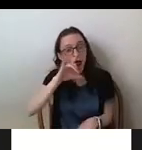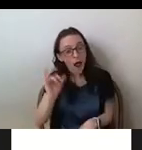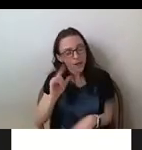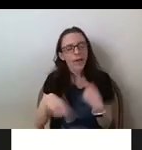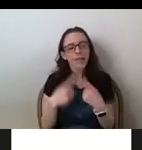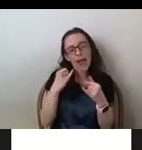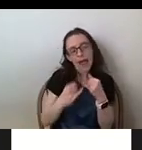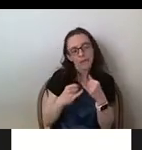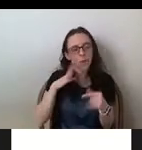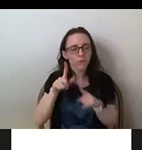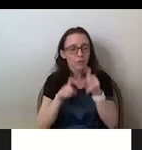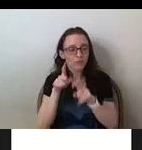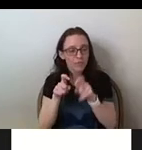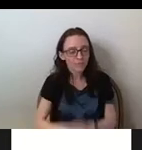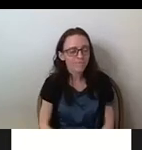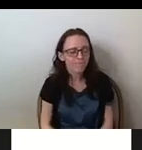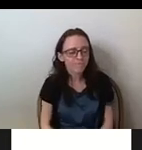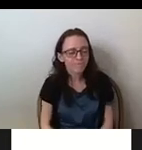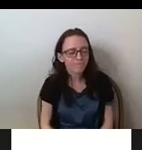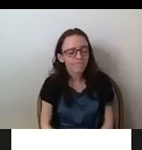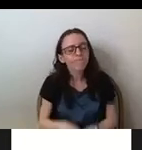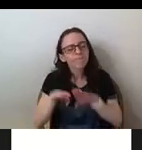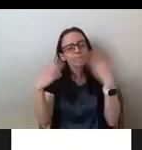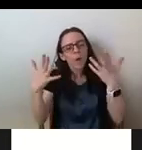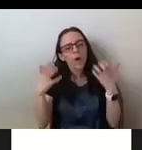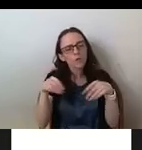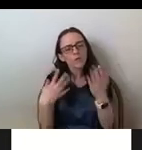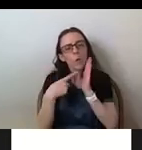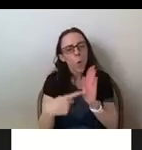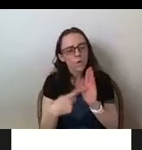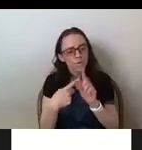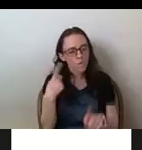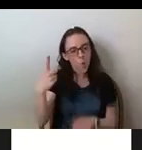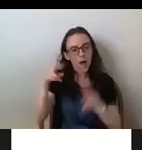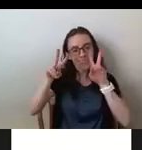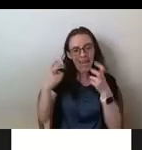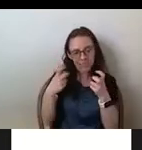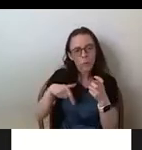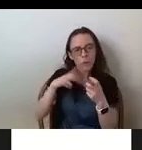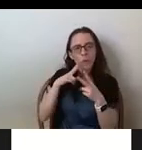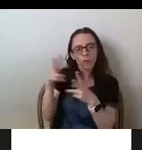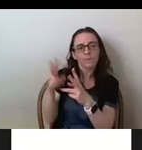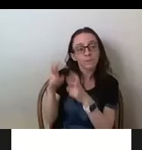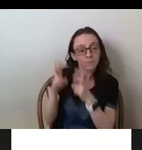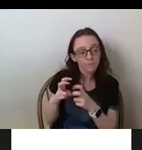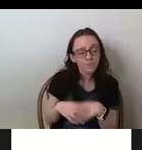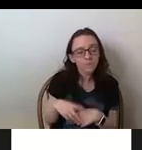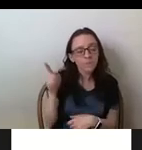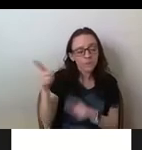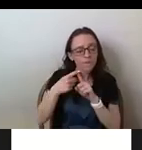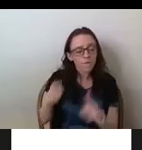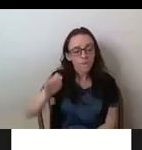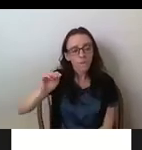So I wanted to start off by giving an example of a quote from one of the texts that we will be drawing from. This is by Melissa Harris